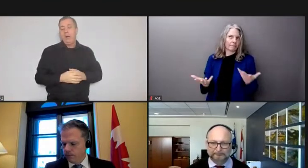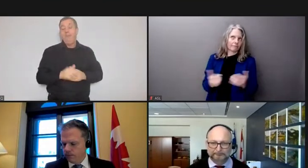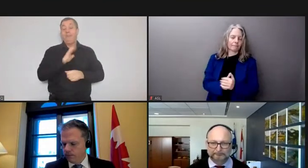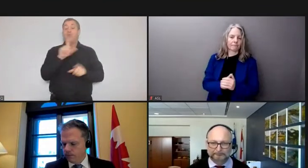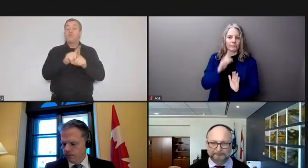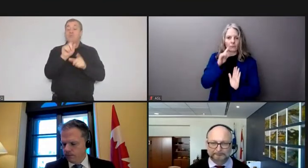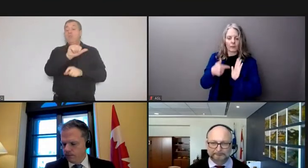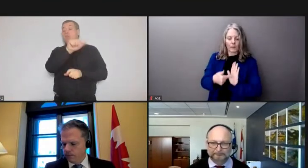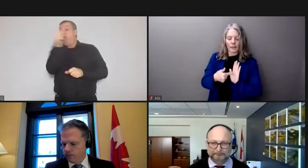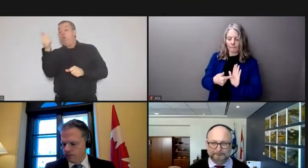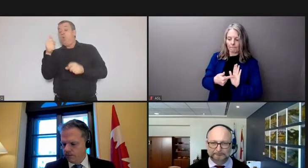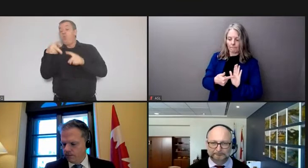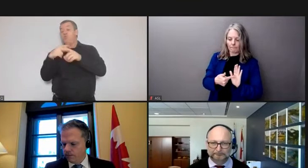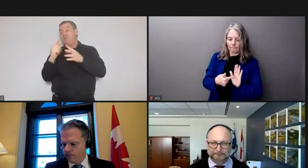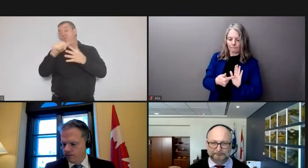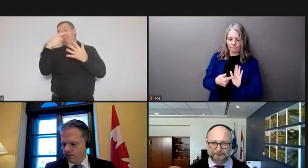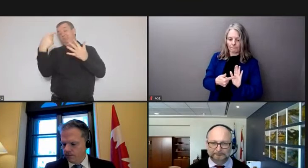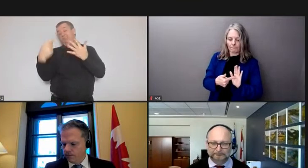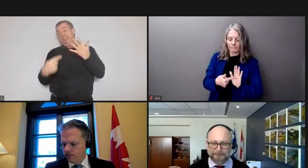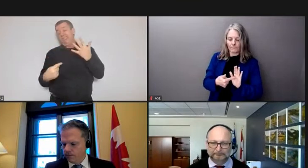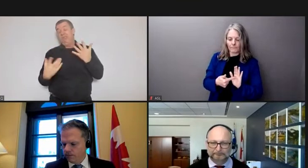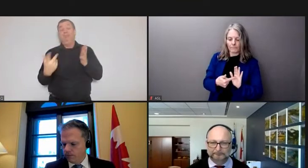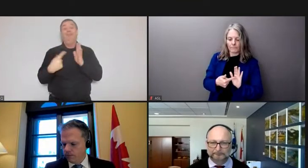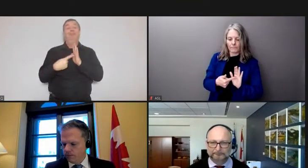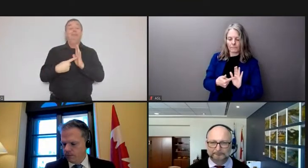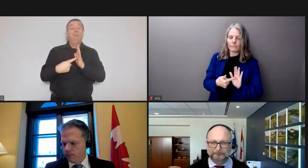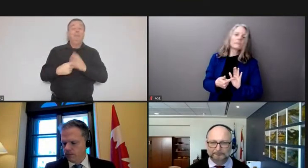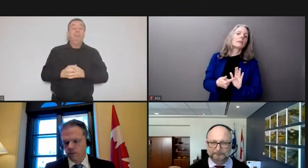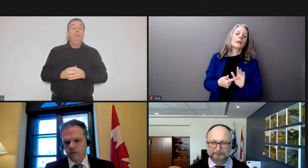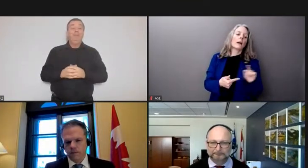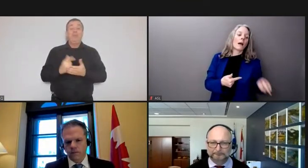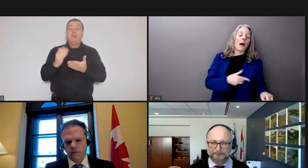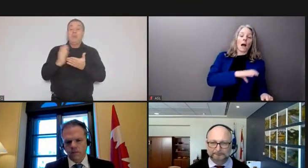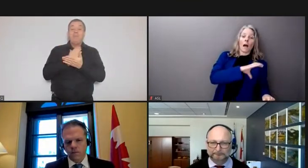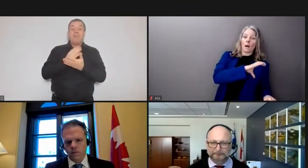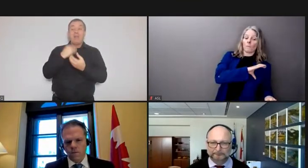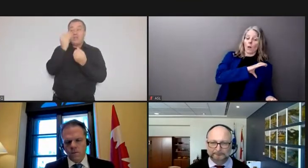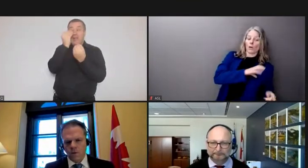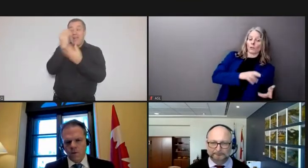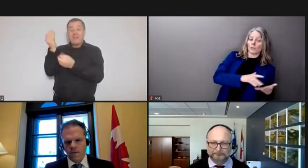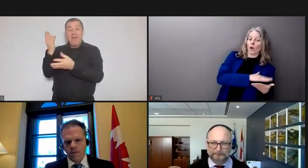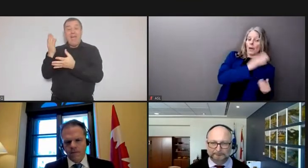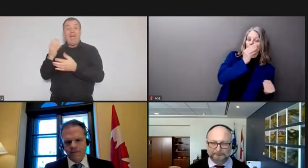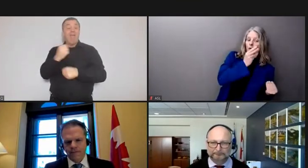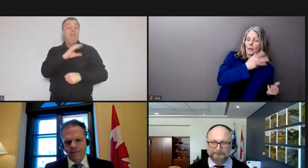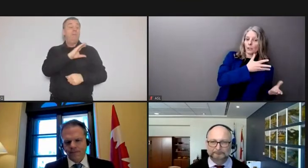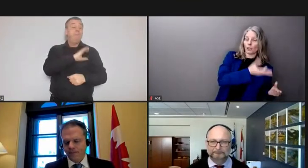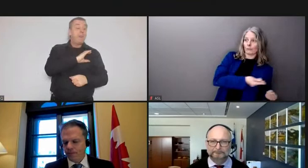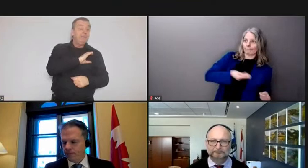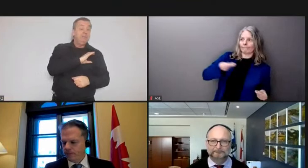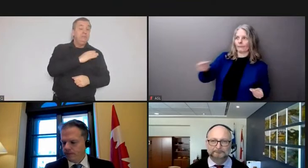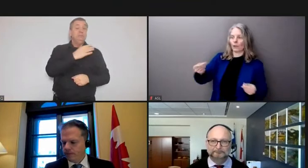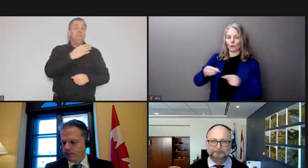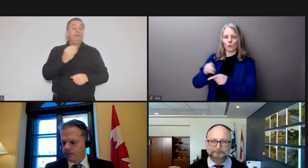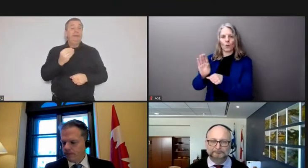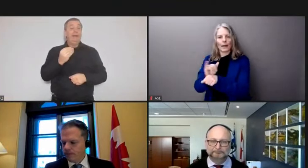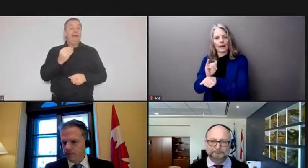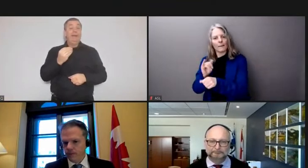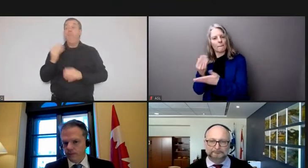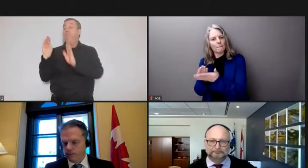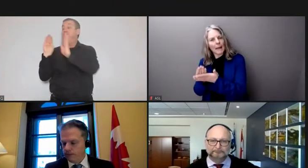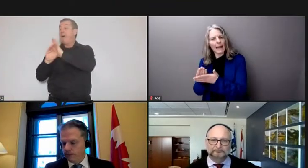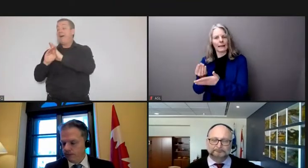the sharing of information between law enforcement and financial services and the